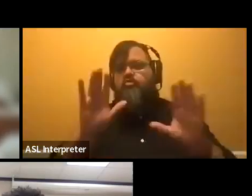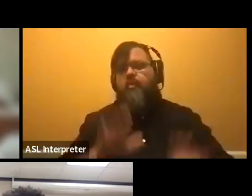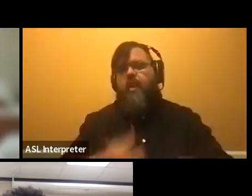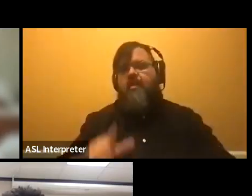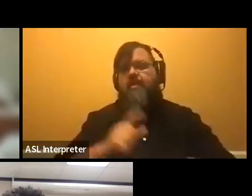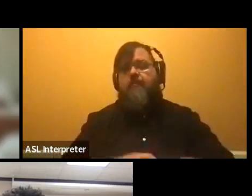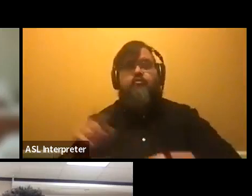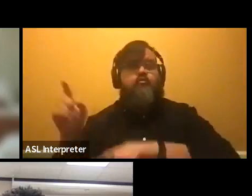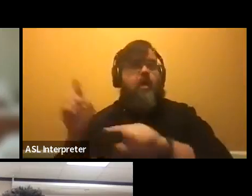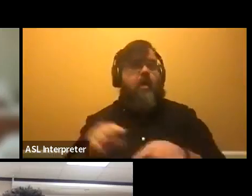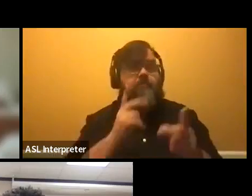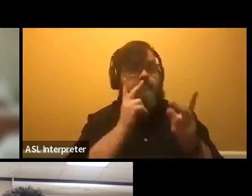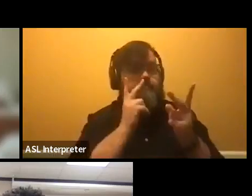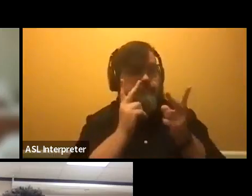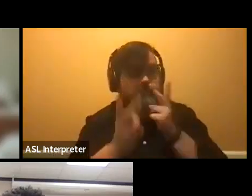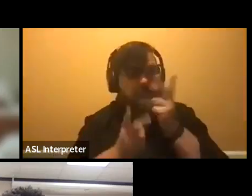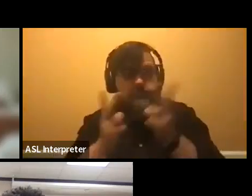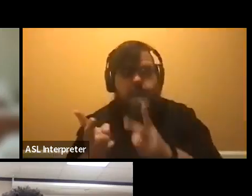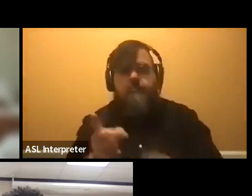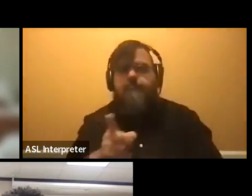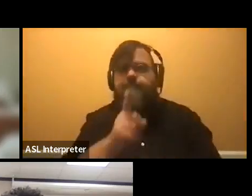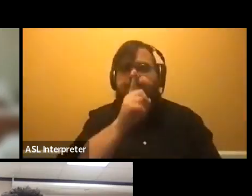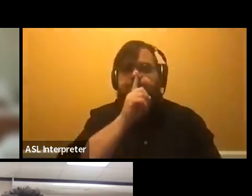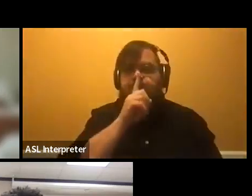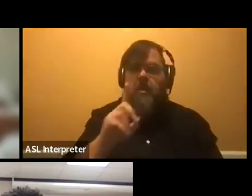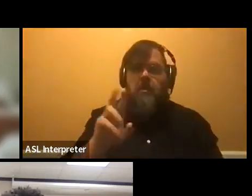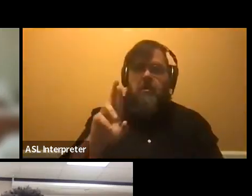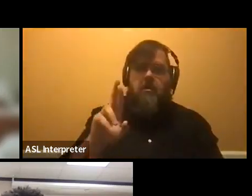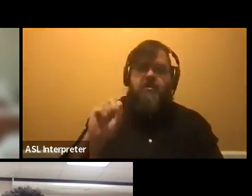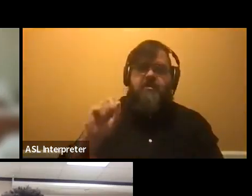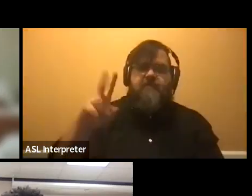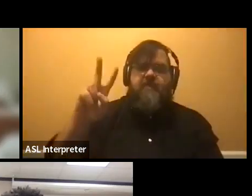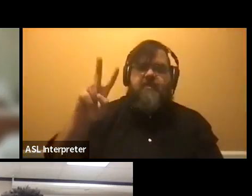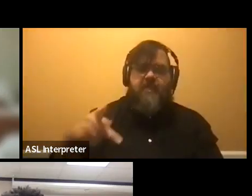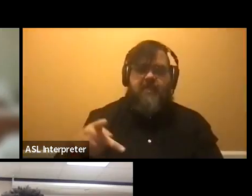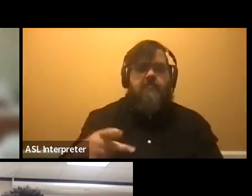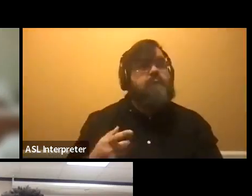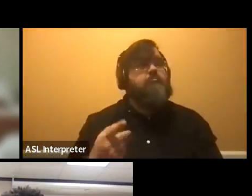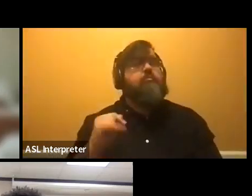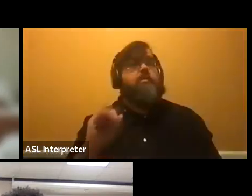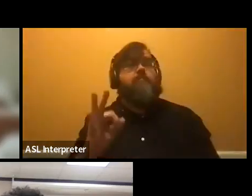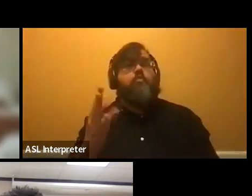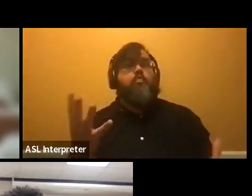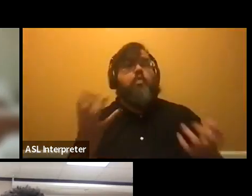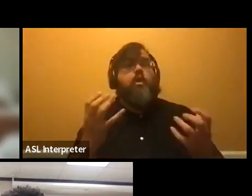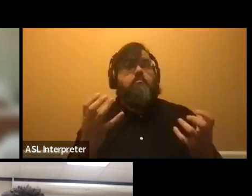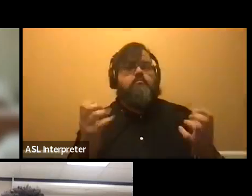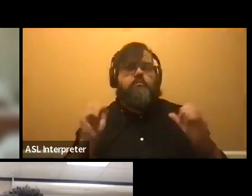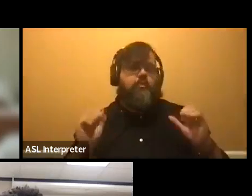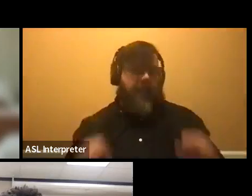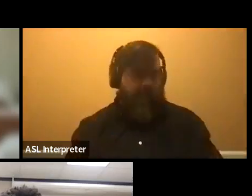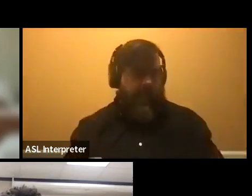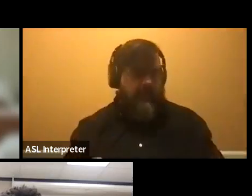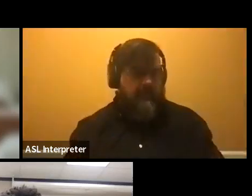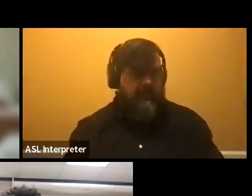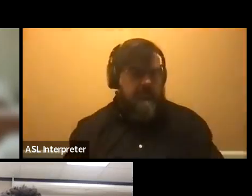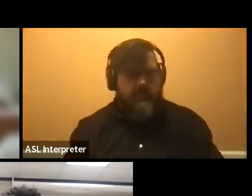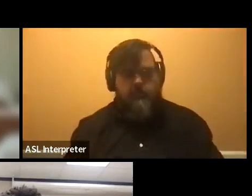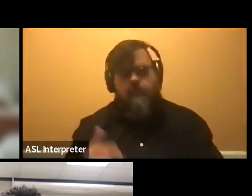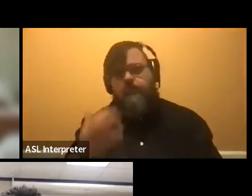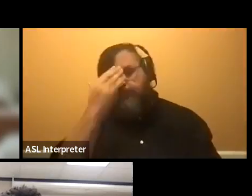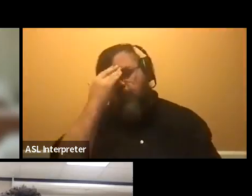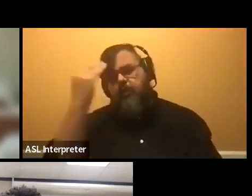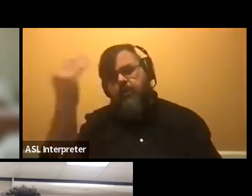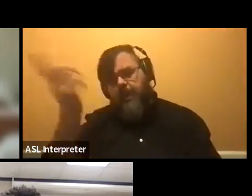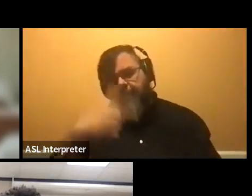Um, you don't have to RSVP. We, we have a form on our website. I bet we'll drop a link in the chat that you, you can register. So we'll know you're coming,